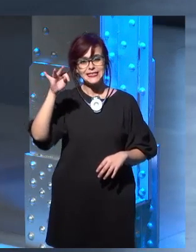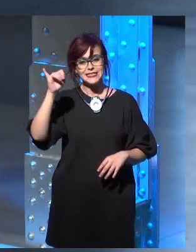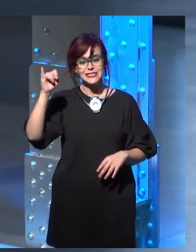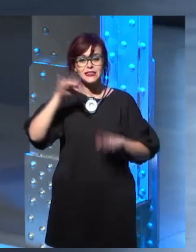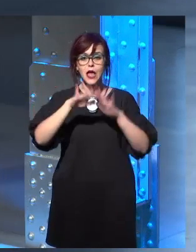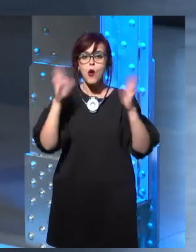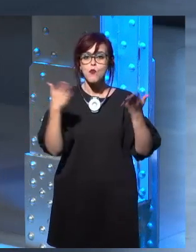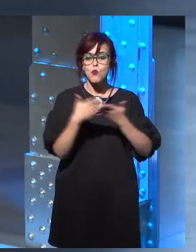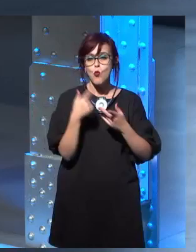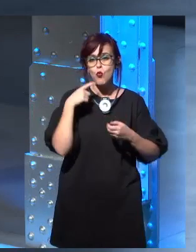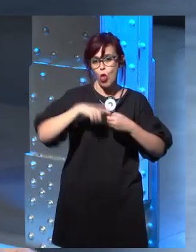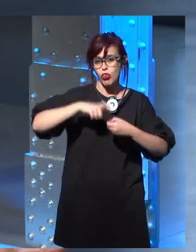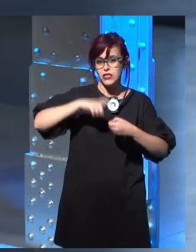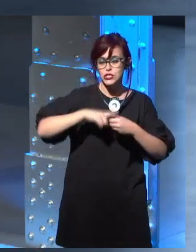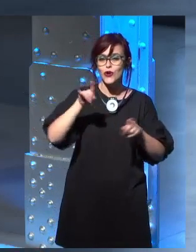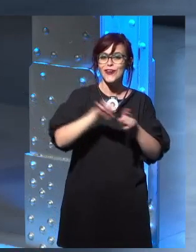I'm sure you know him